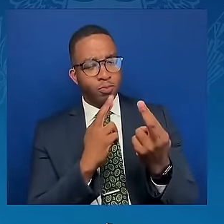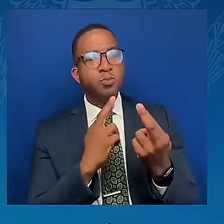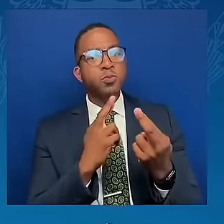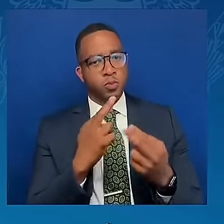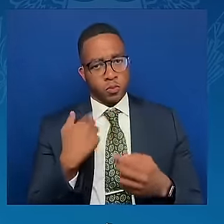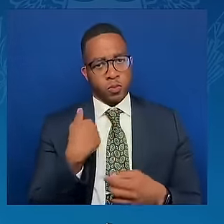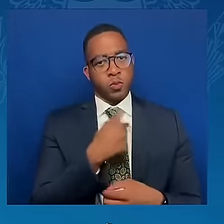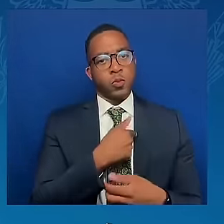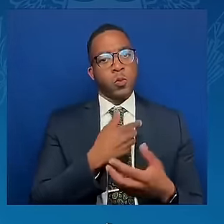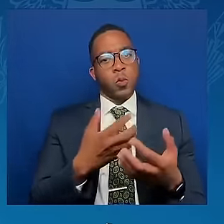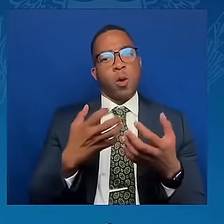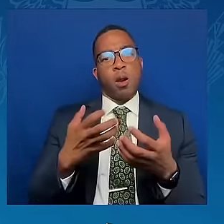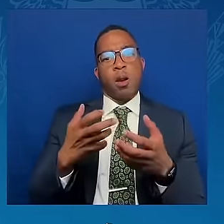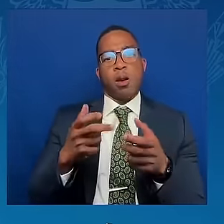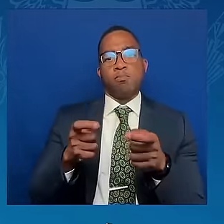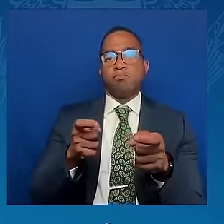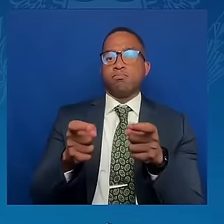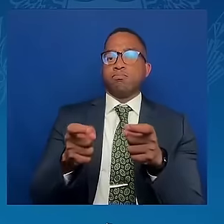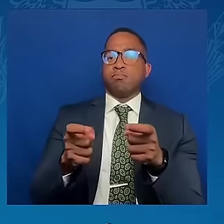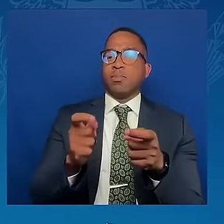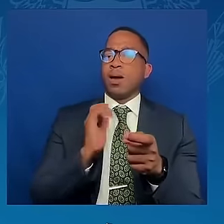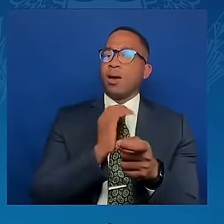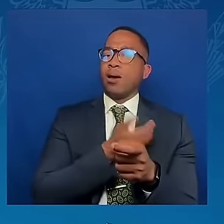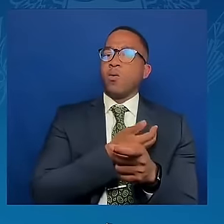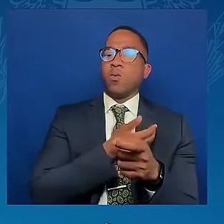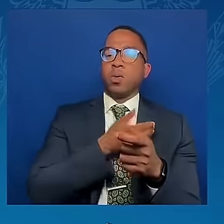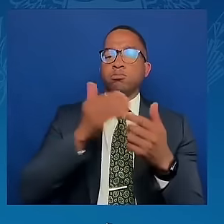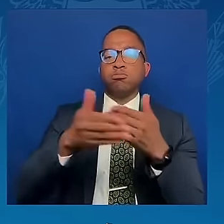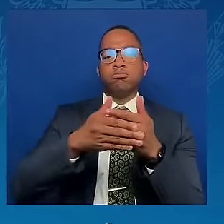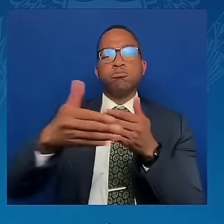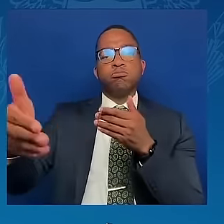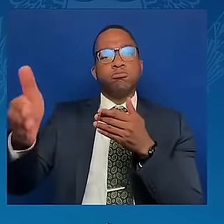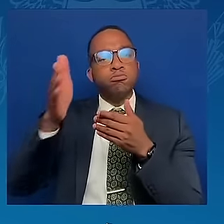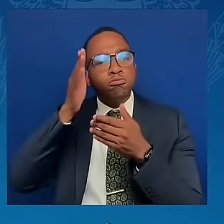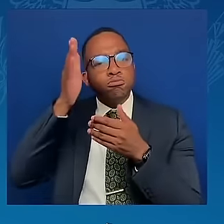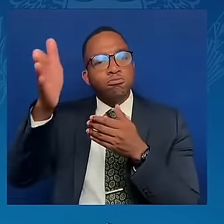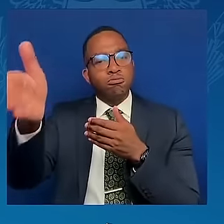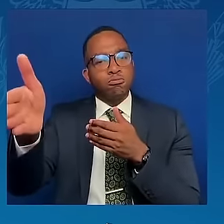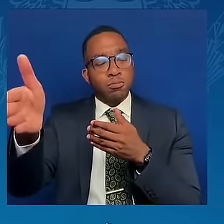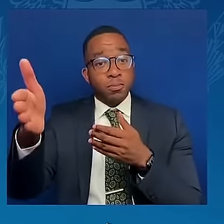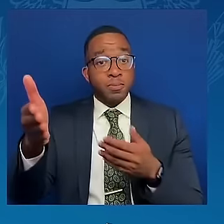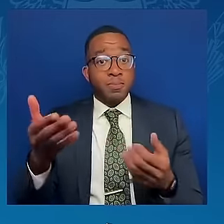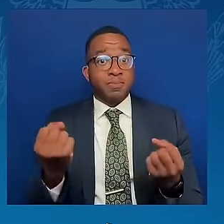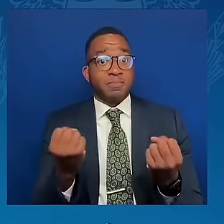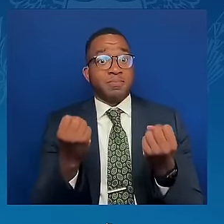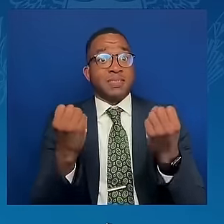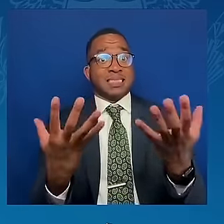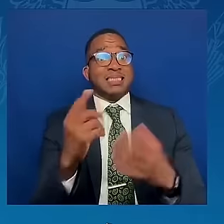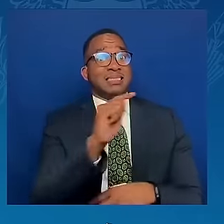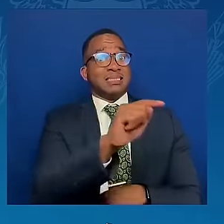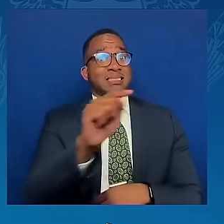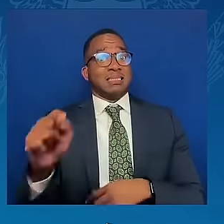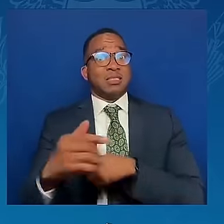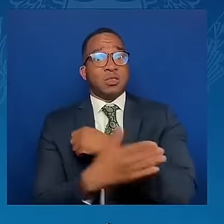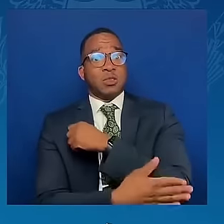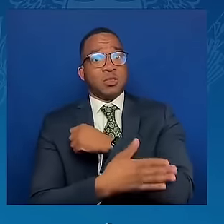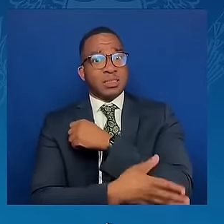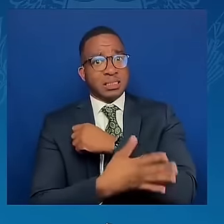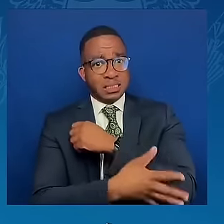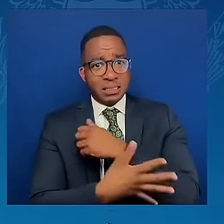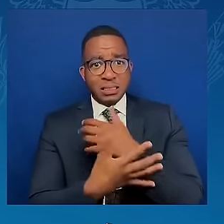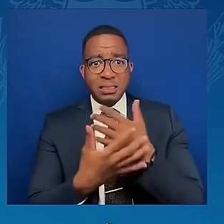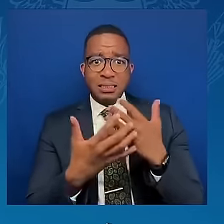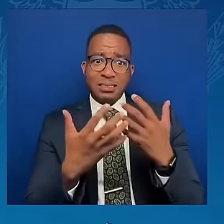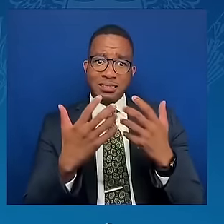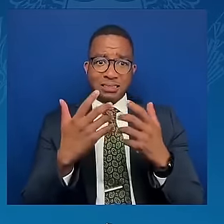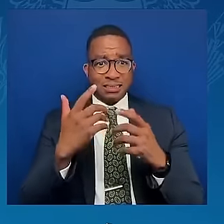Some, indeed many countries, have had to fight for this, for independence, for self